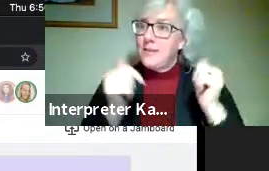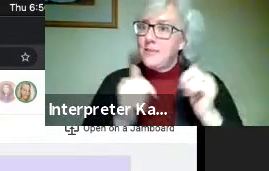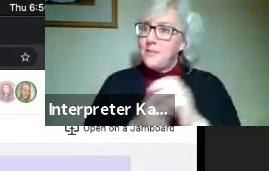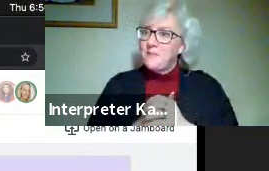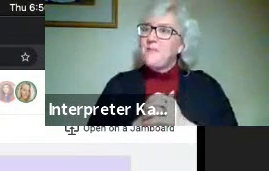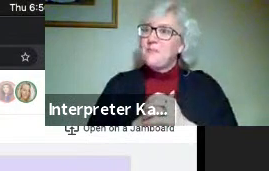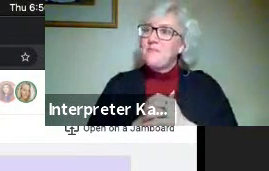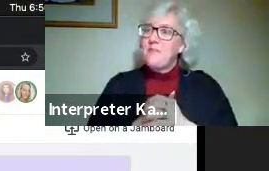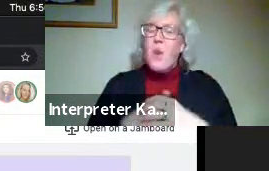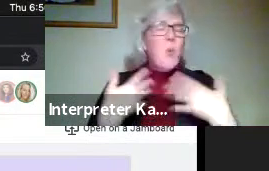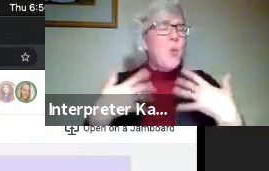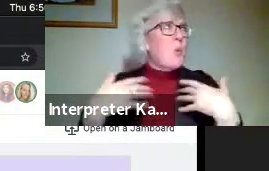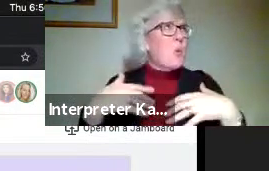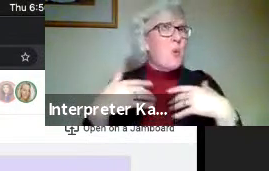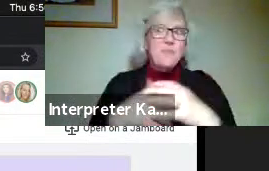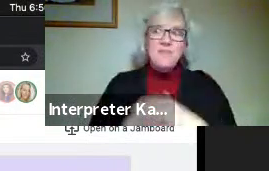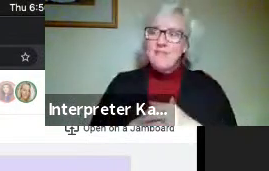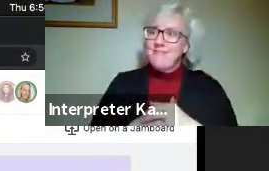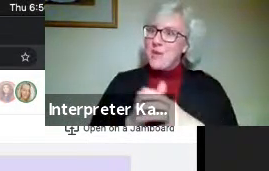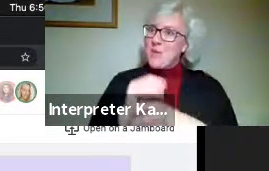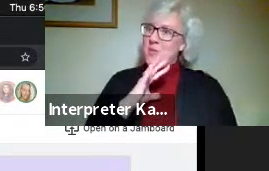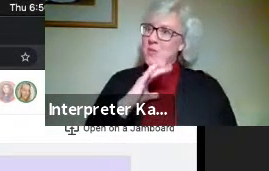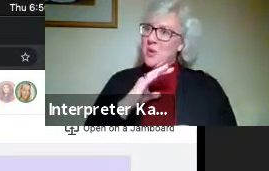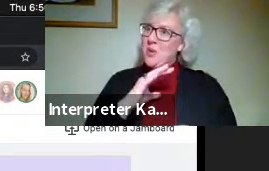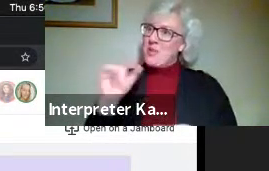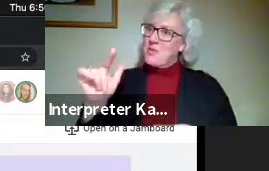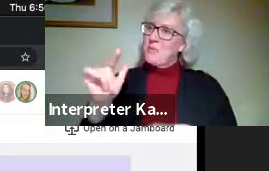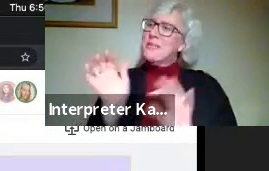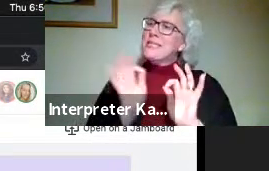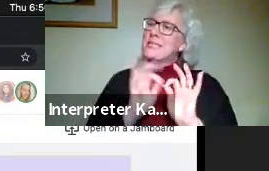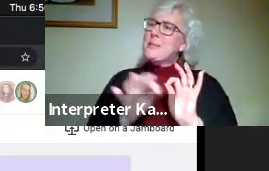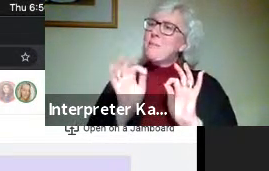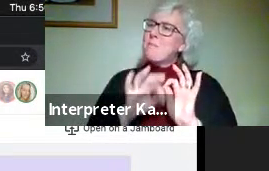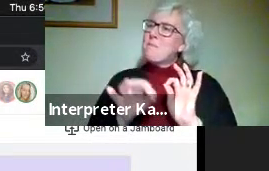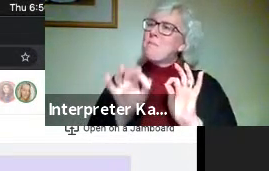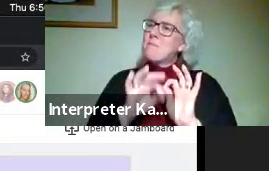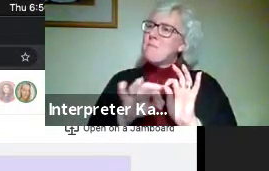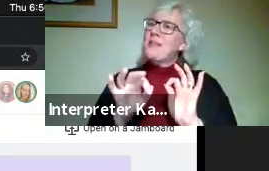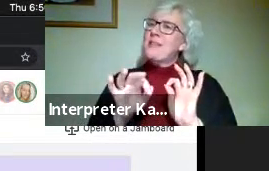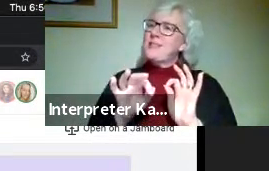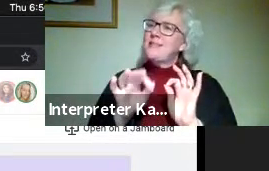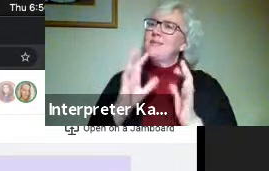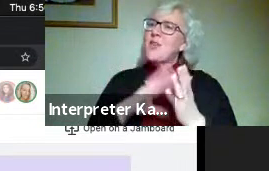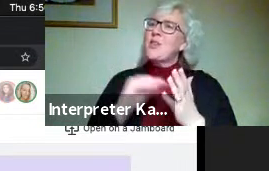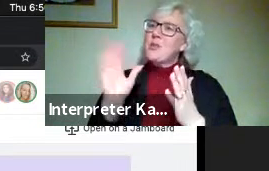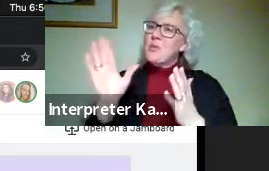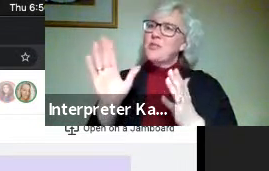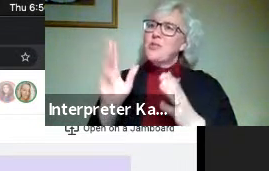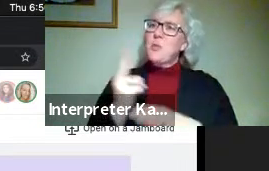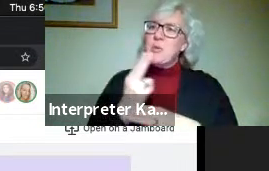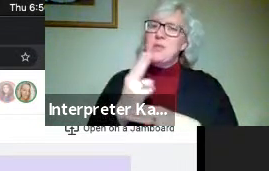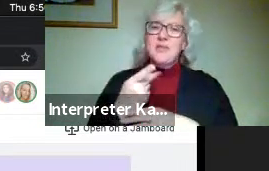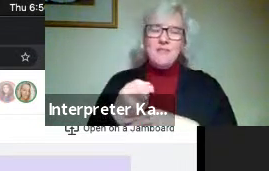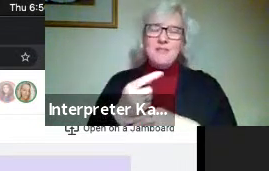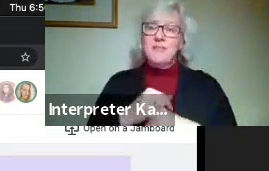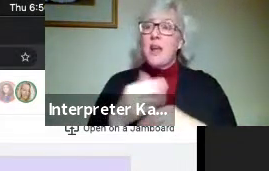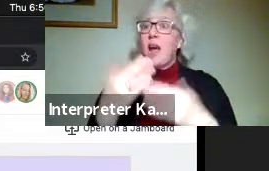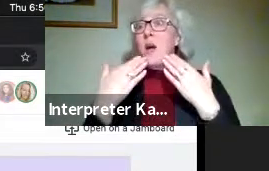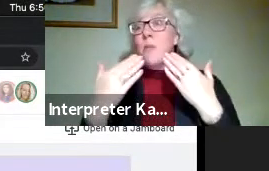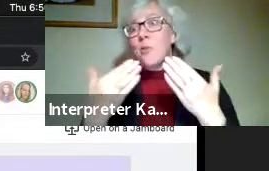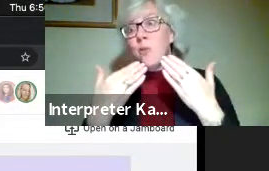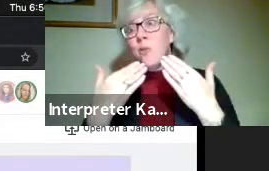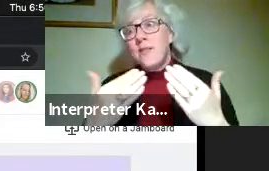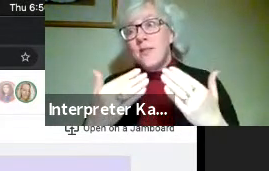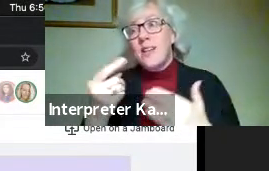And boy, oh boy, you know, what a neat tool. What a simple and neat tool for our students. Well, and I'm grateful to Gateway